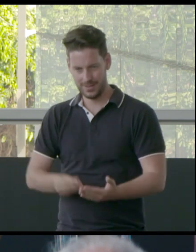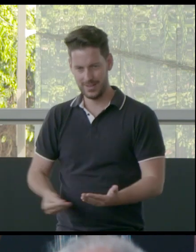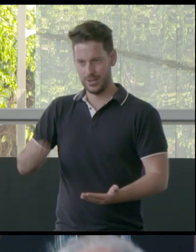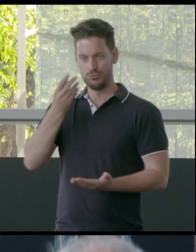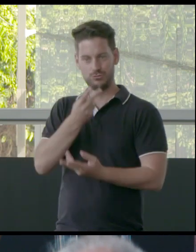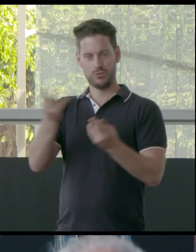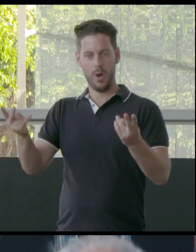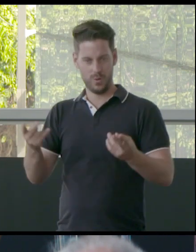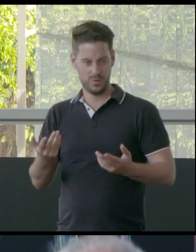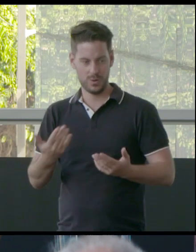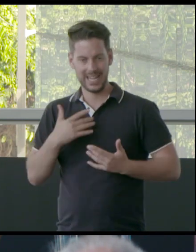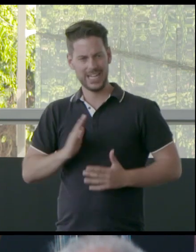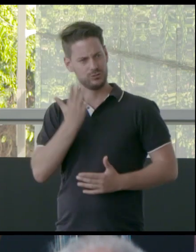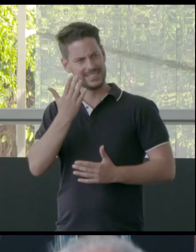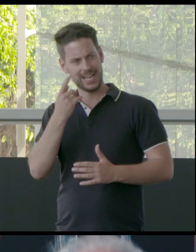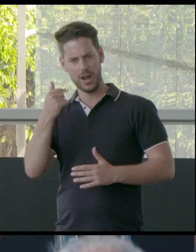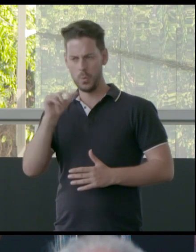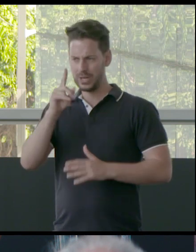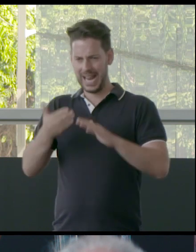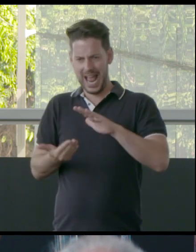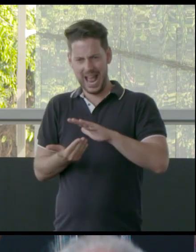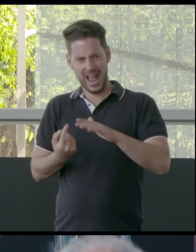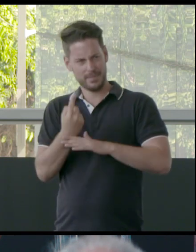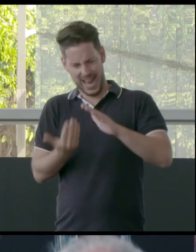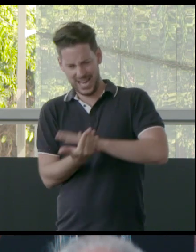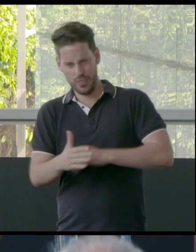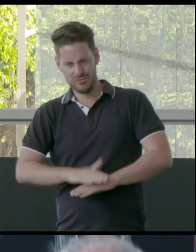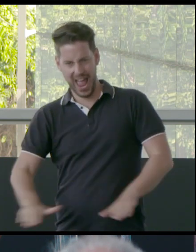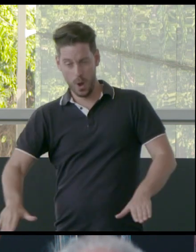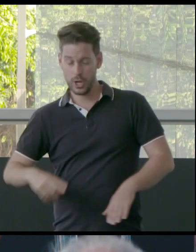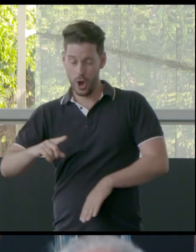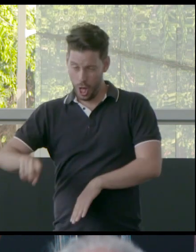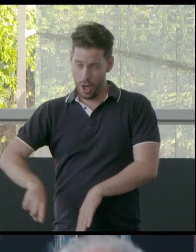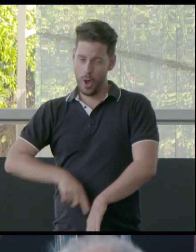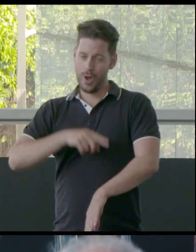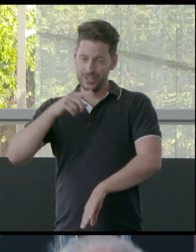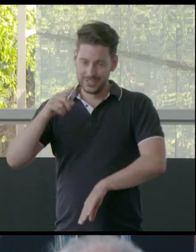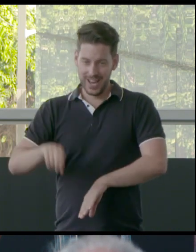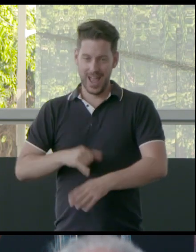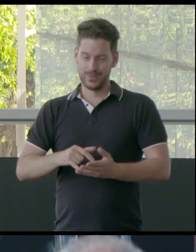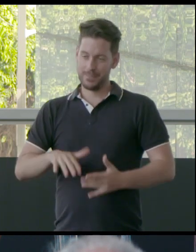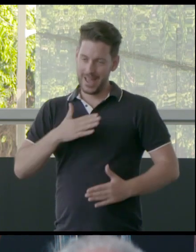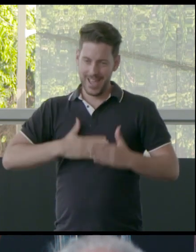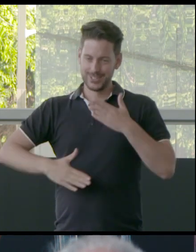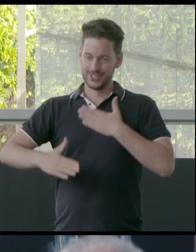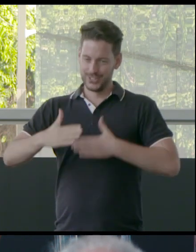what happens underneath that surface. And it takes a long time. So patience,